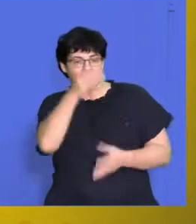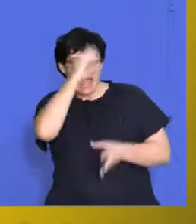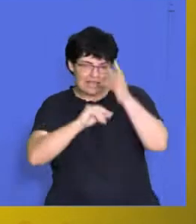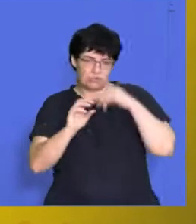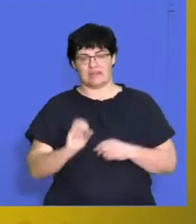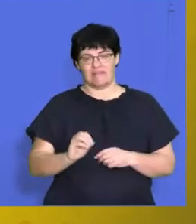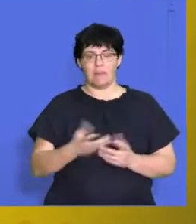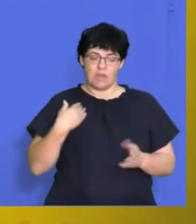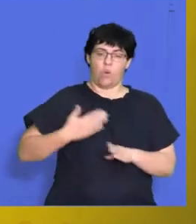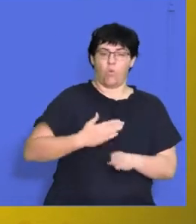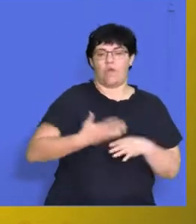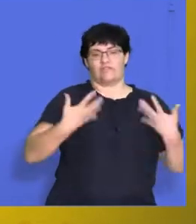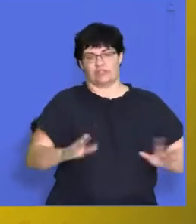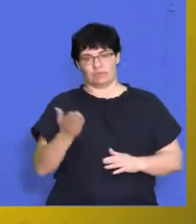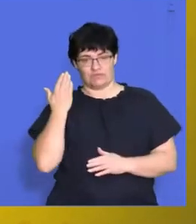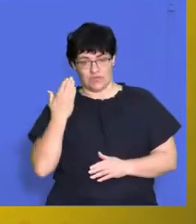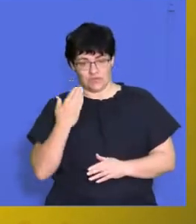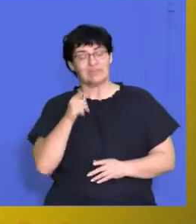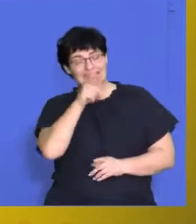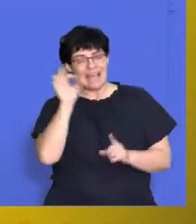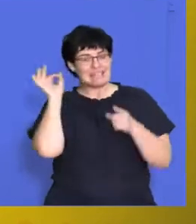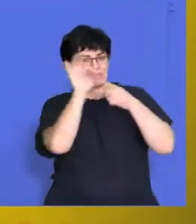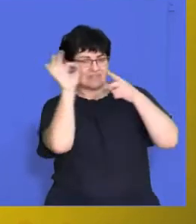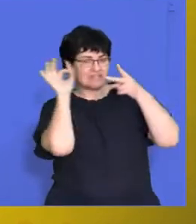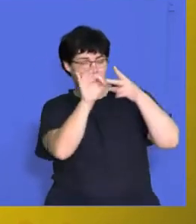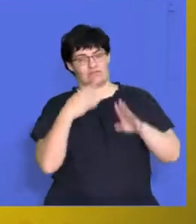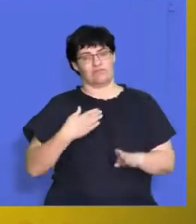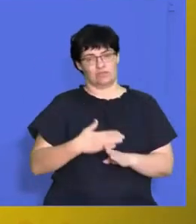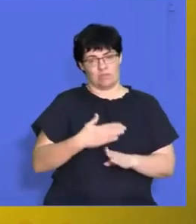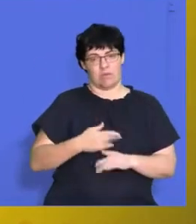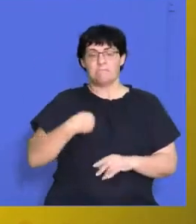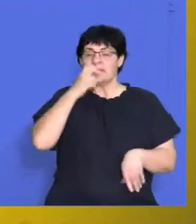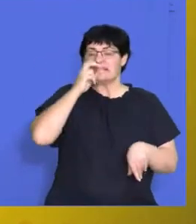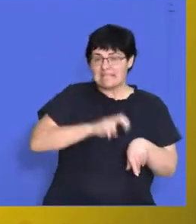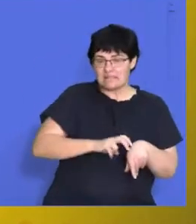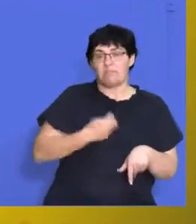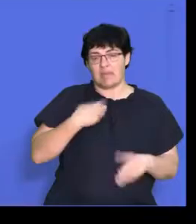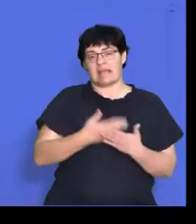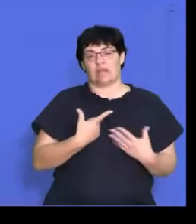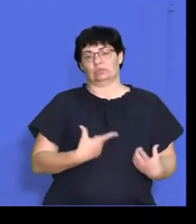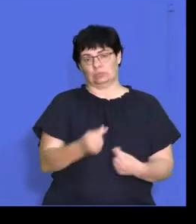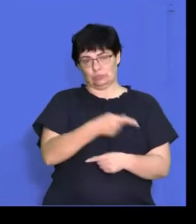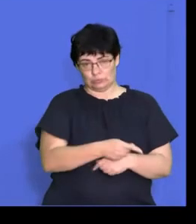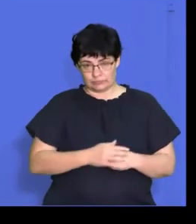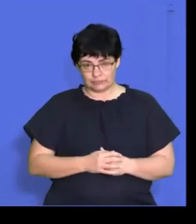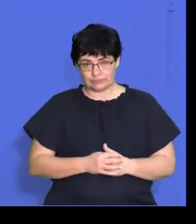someone that has a bit more experience. So that's the specifics of the job, what you need in order to be able to do the job.